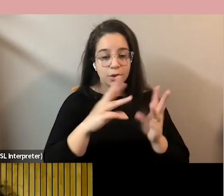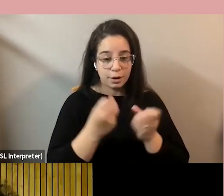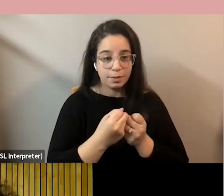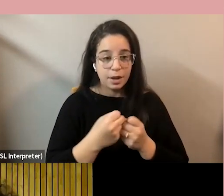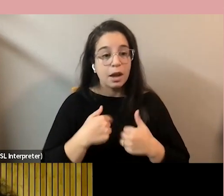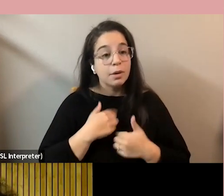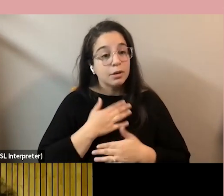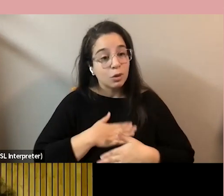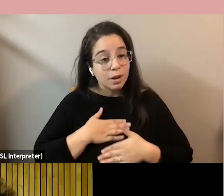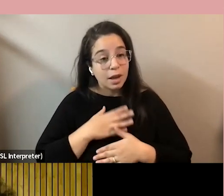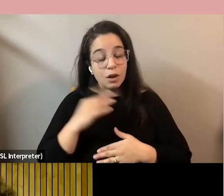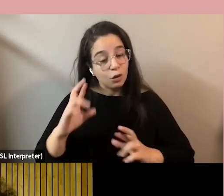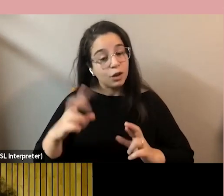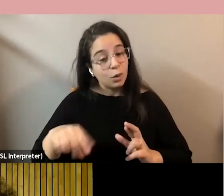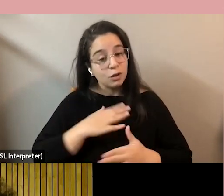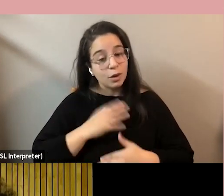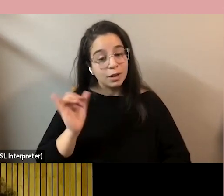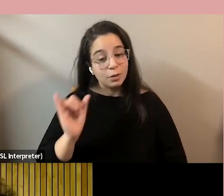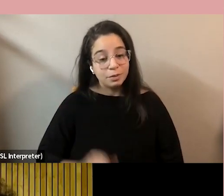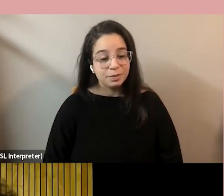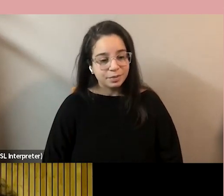I've really enjoyed it and I hope you have as well.